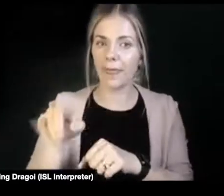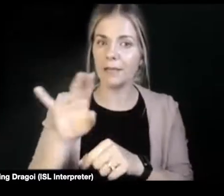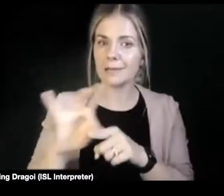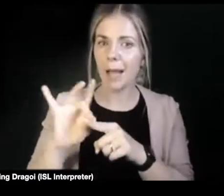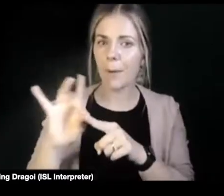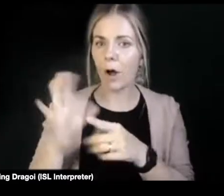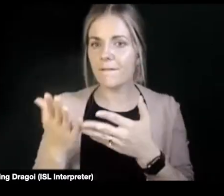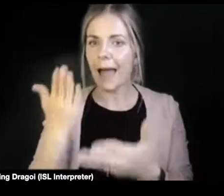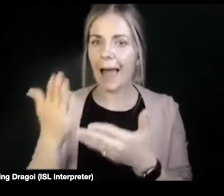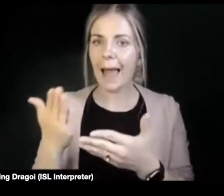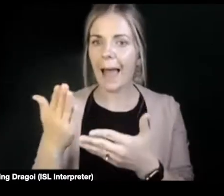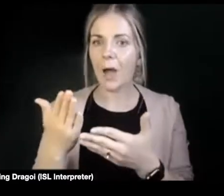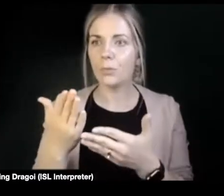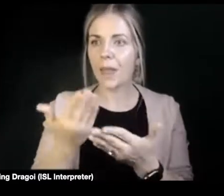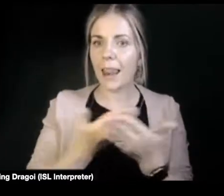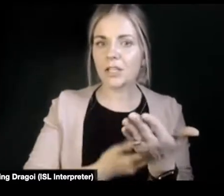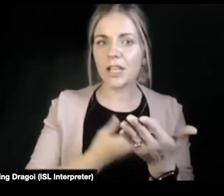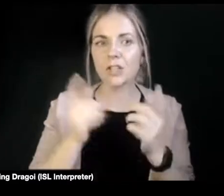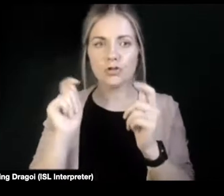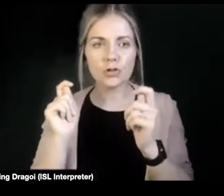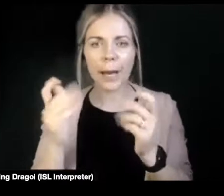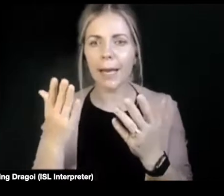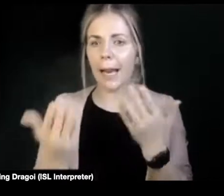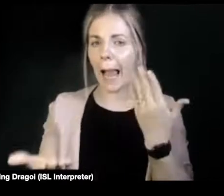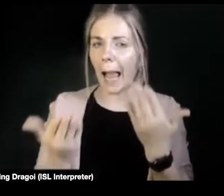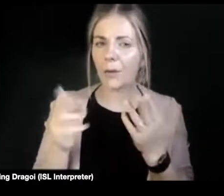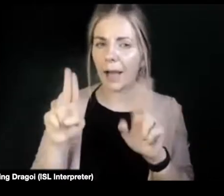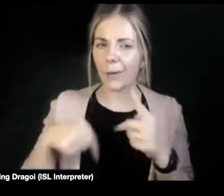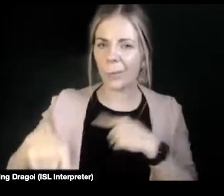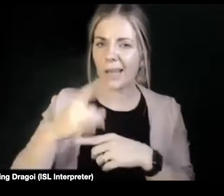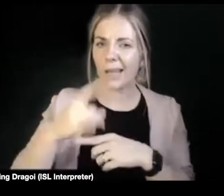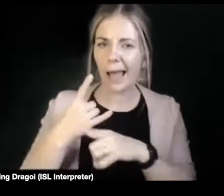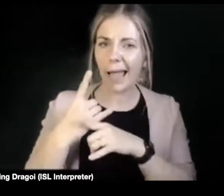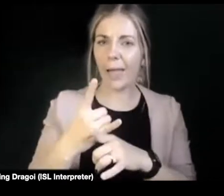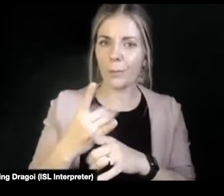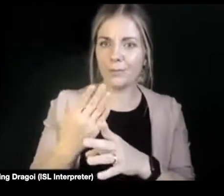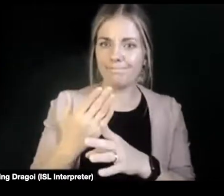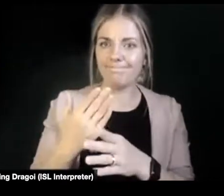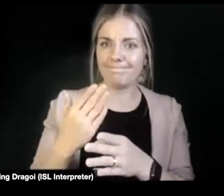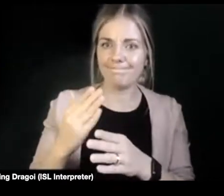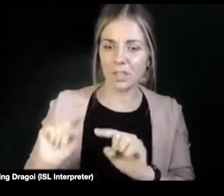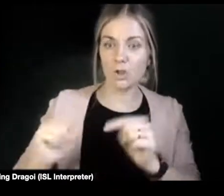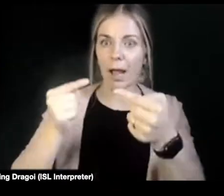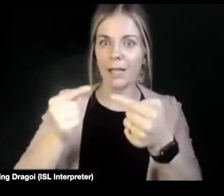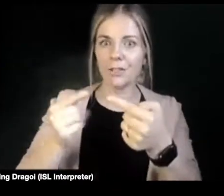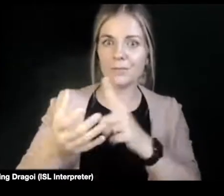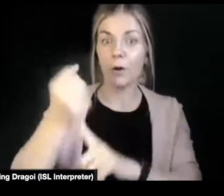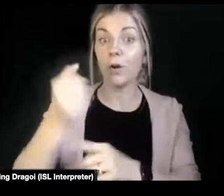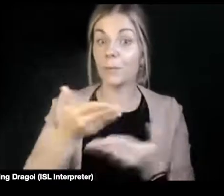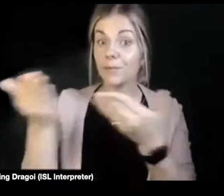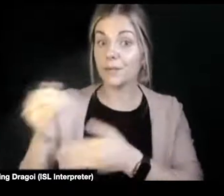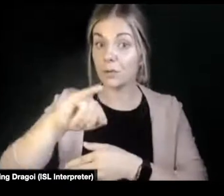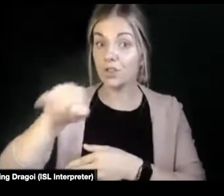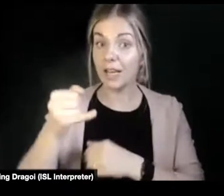this. What do you think is needed to overcome these challenges? Jenny, I'll go to you first.